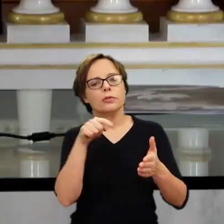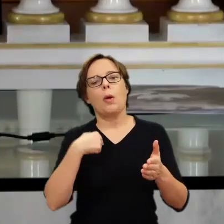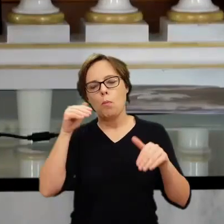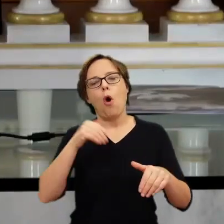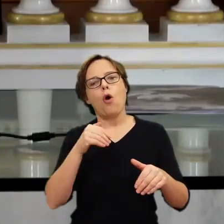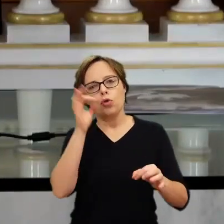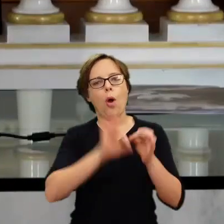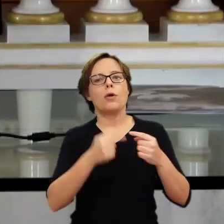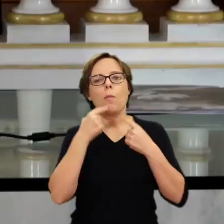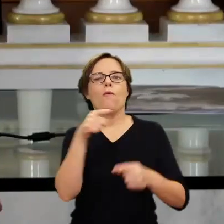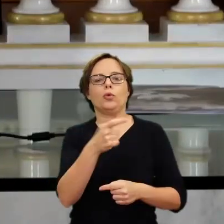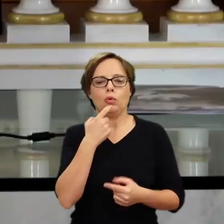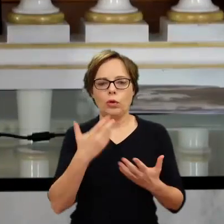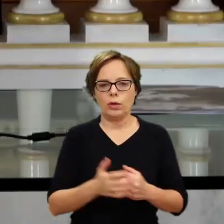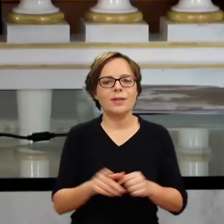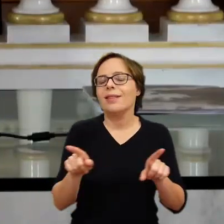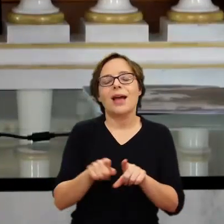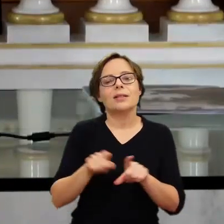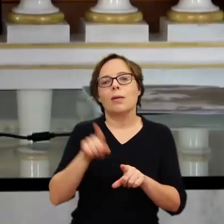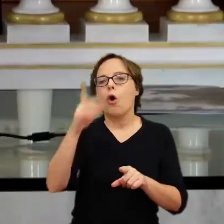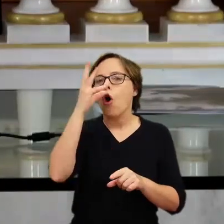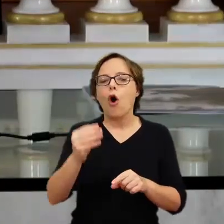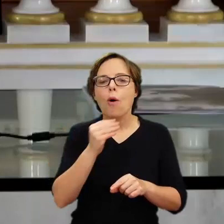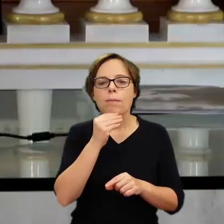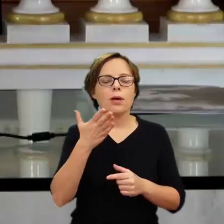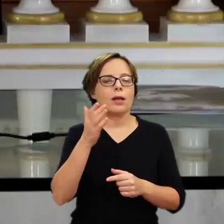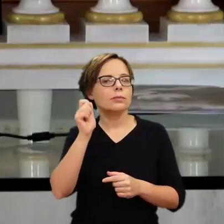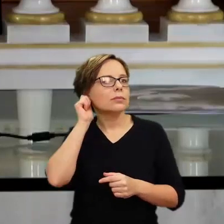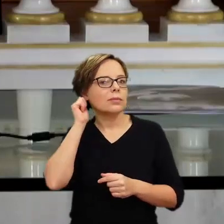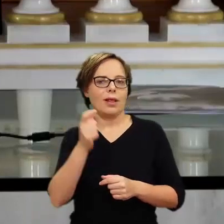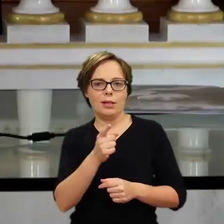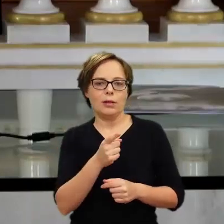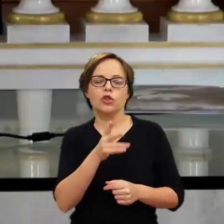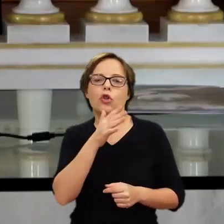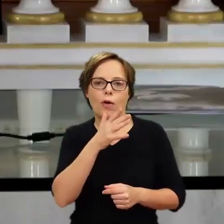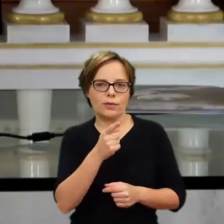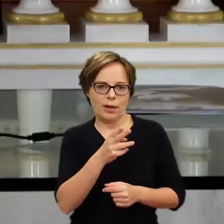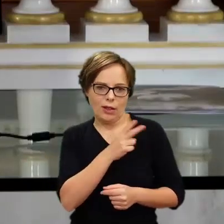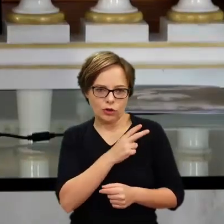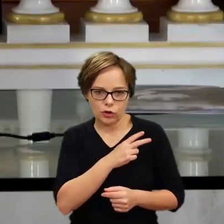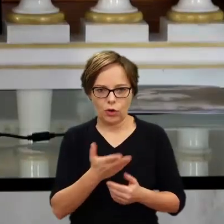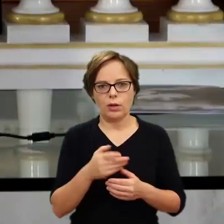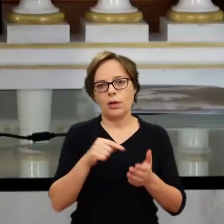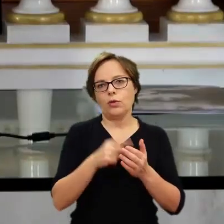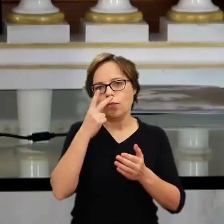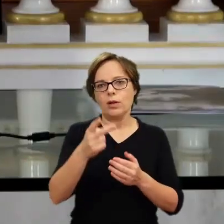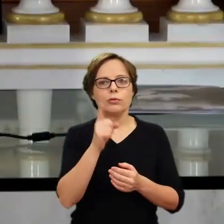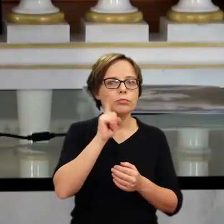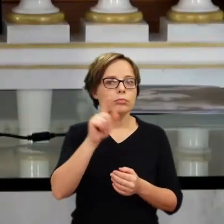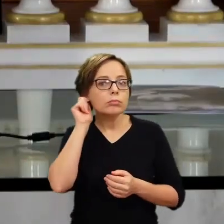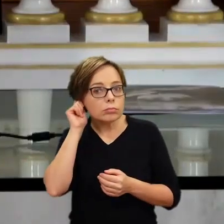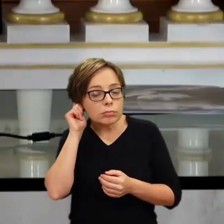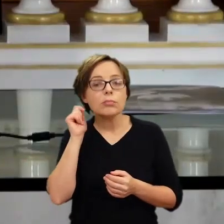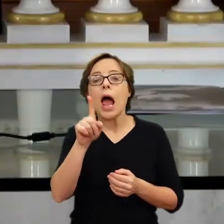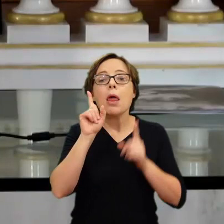tell us what it is. You know, same with the Jewish bride. It's a man and a woman who clearly either love each other or are getting married, but we don't know who they are.